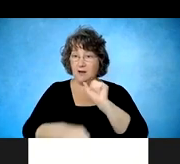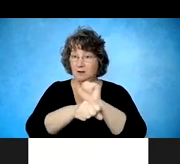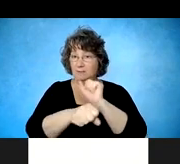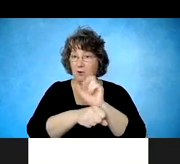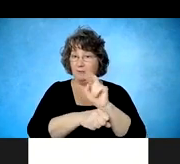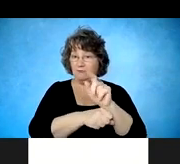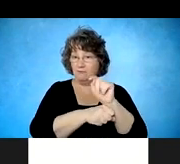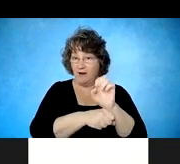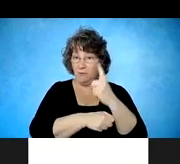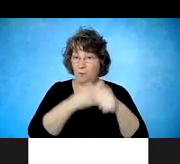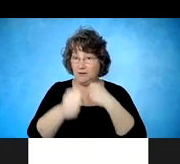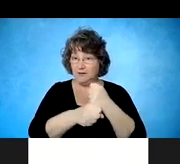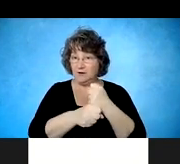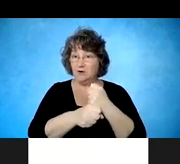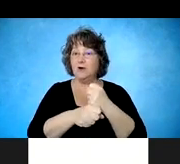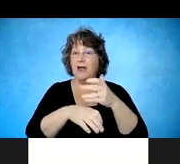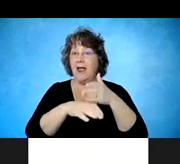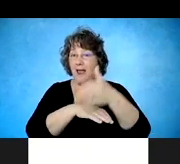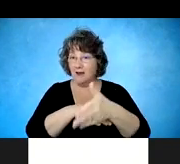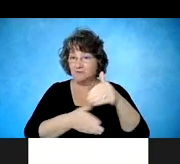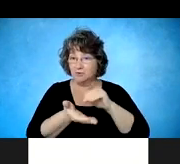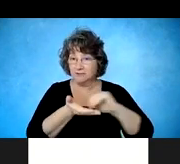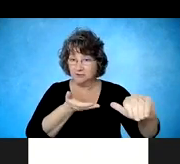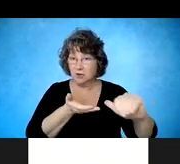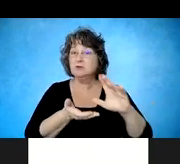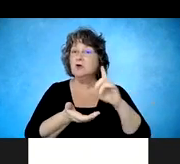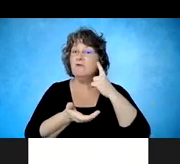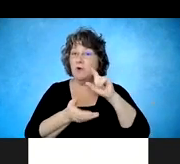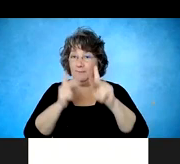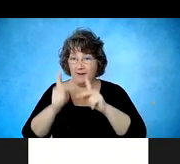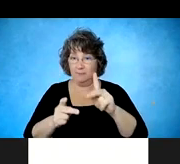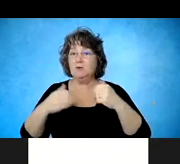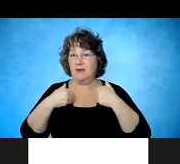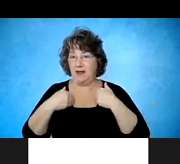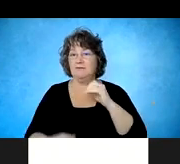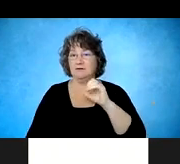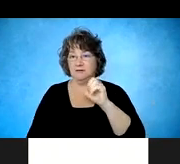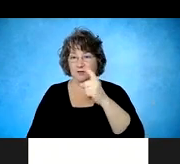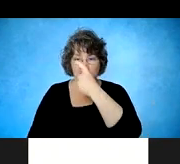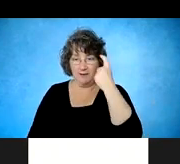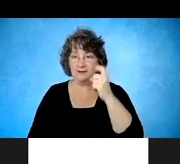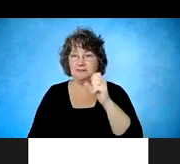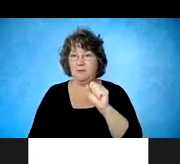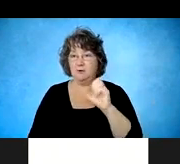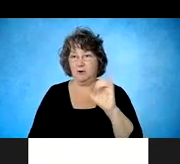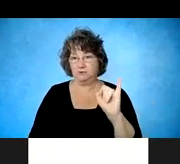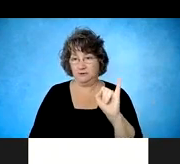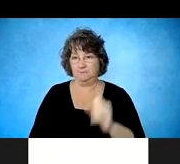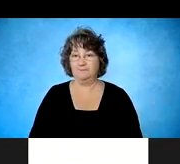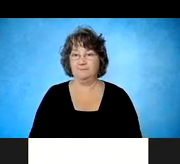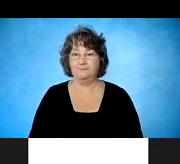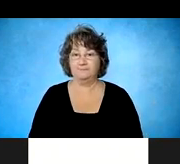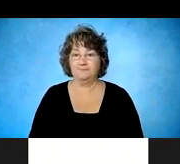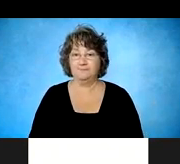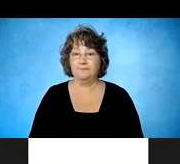for people with traumatic spinal cord injury. Um, we compare our data to spinal